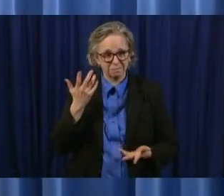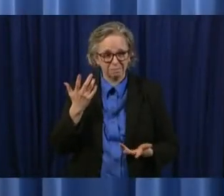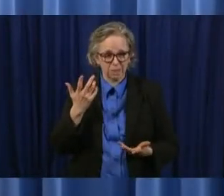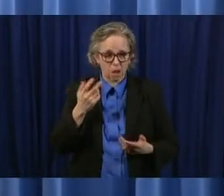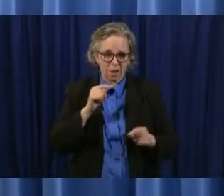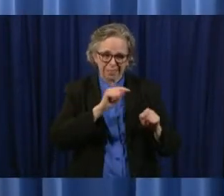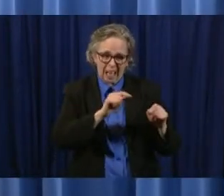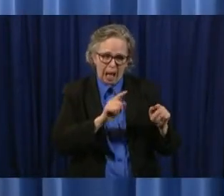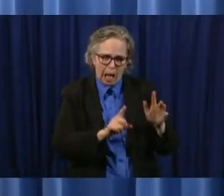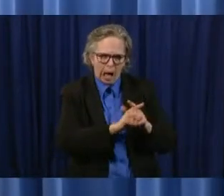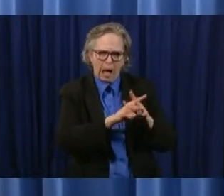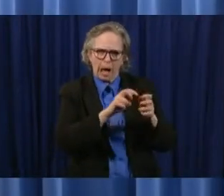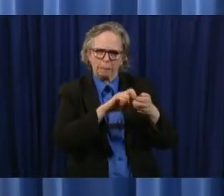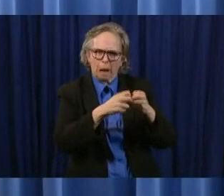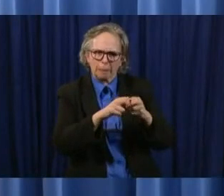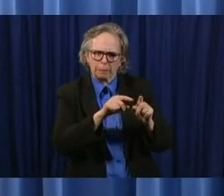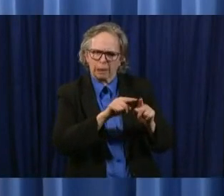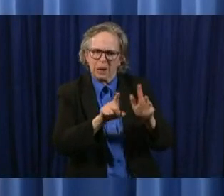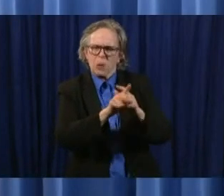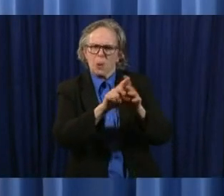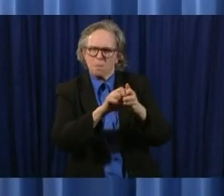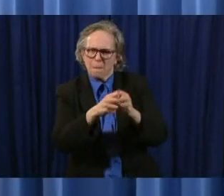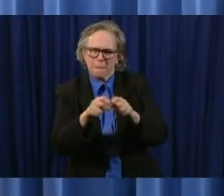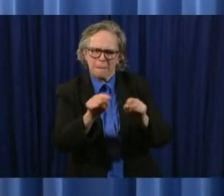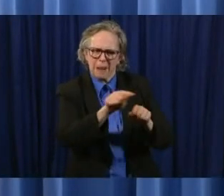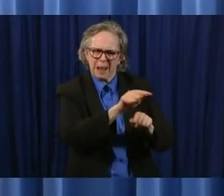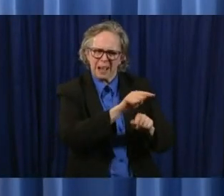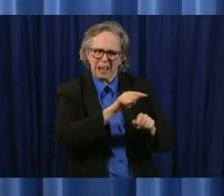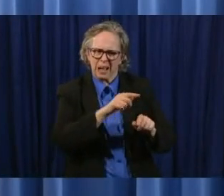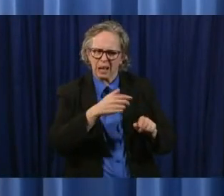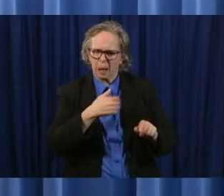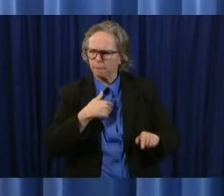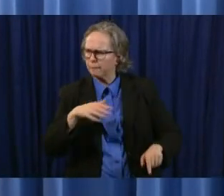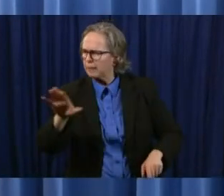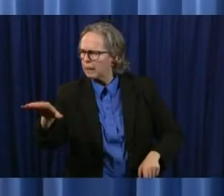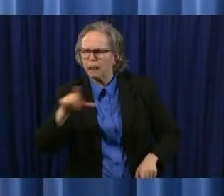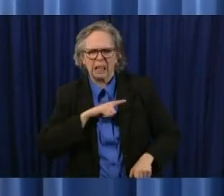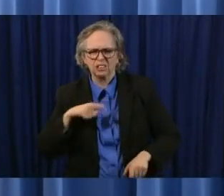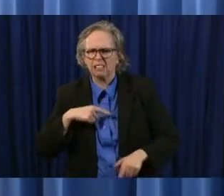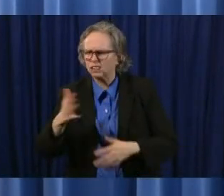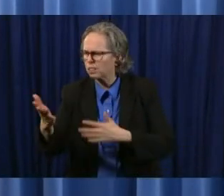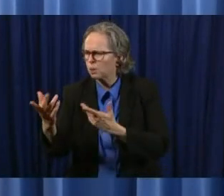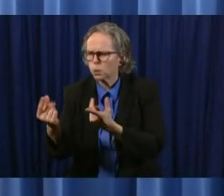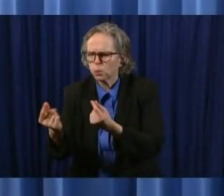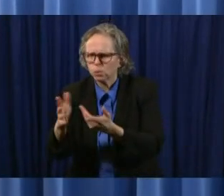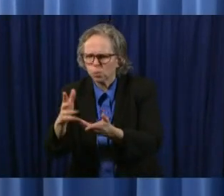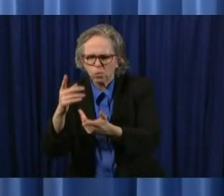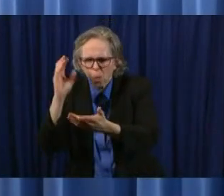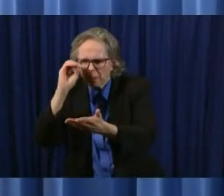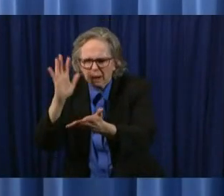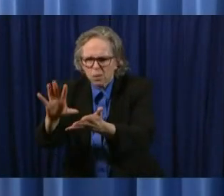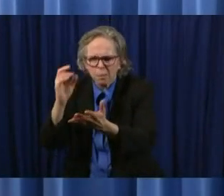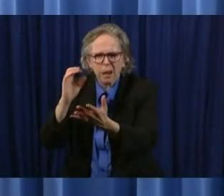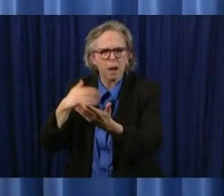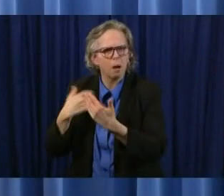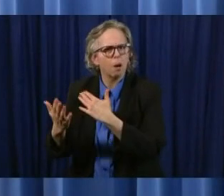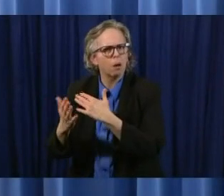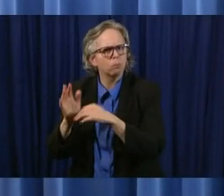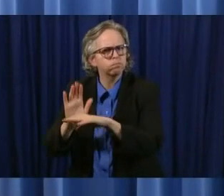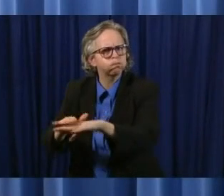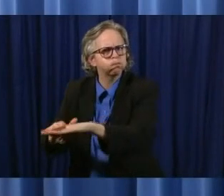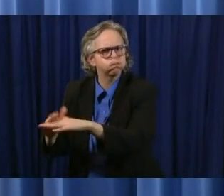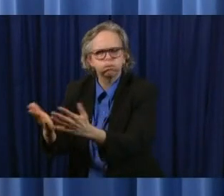seek the members of the general assembly's help on uh i've always said that uh nobody knows uh